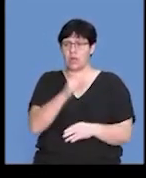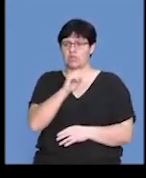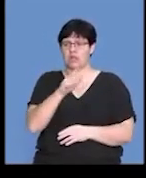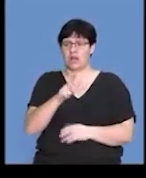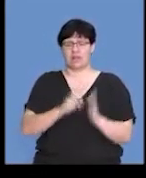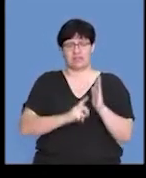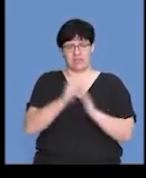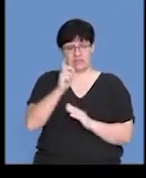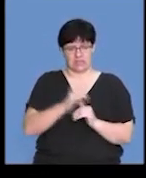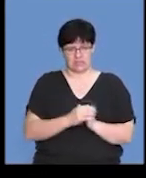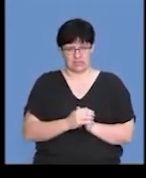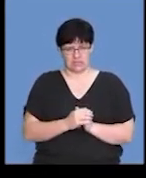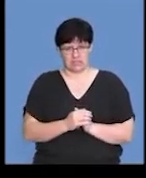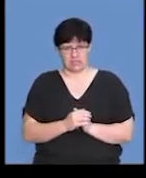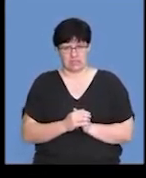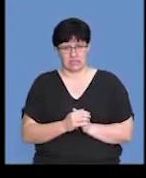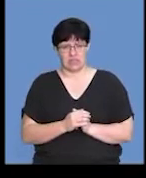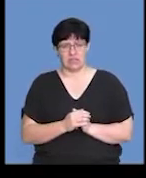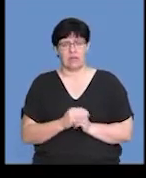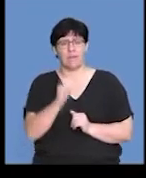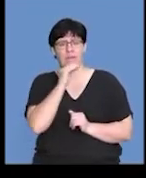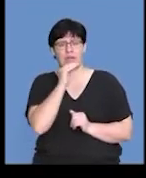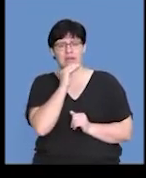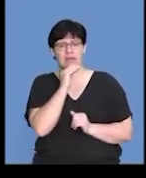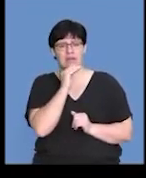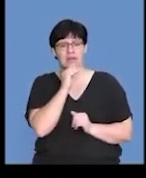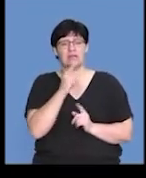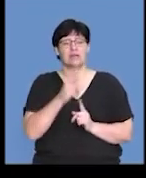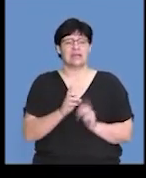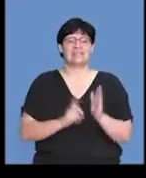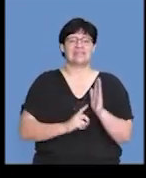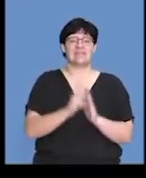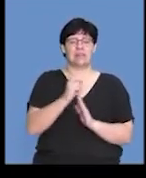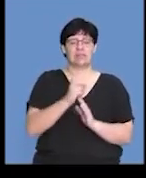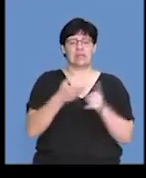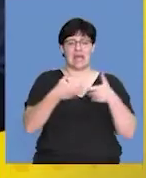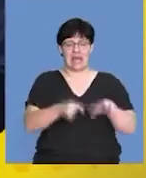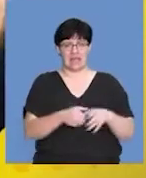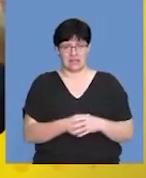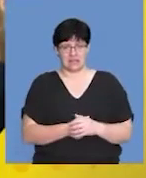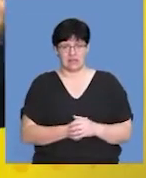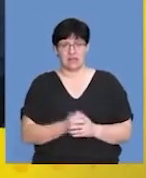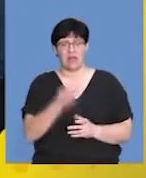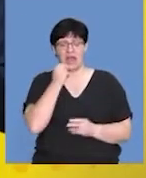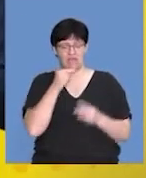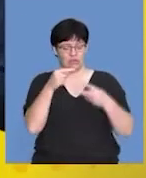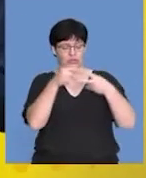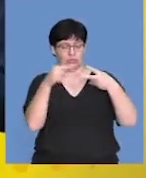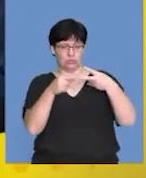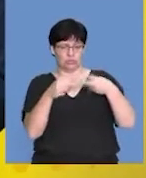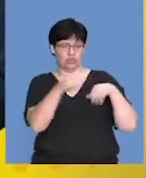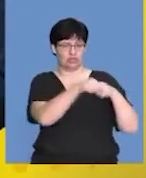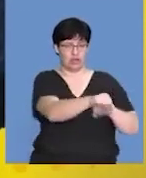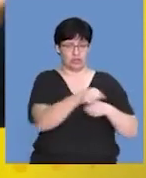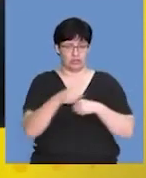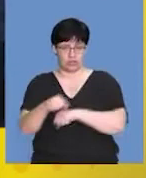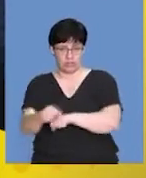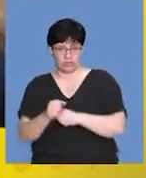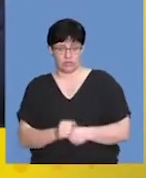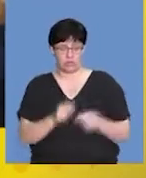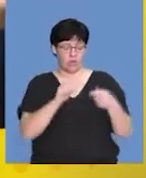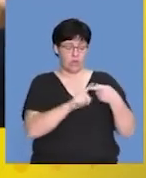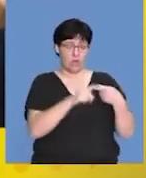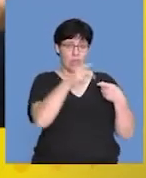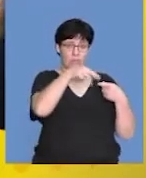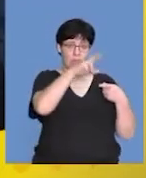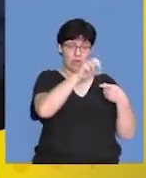Now guys, if we go back to understanding the concept of the development of an egg, you know that there are two distinct strategies. One is